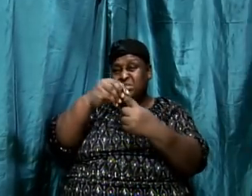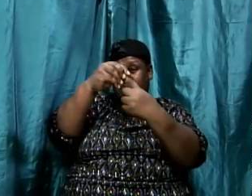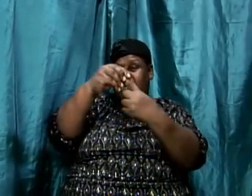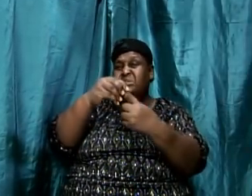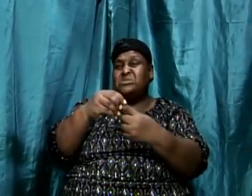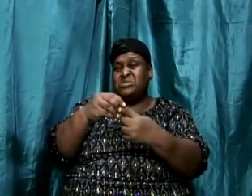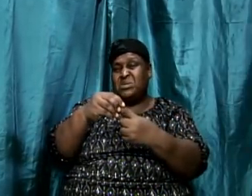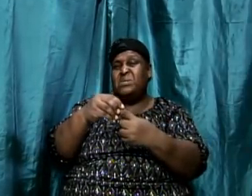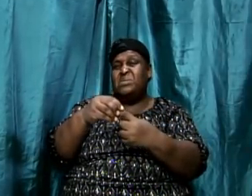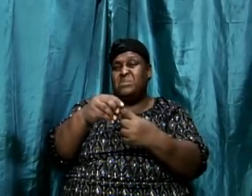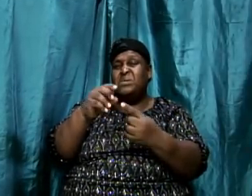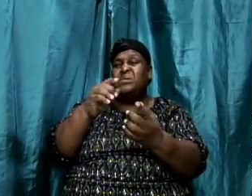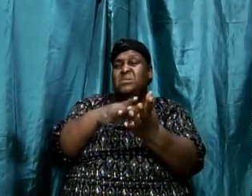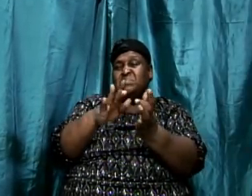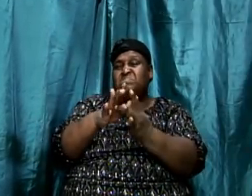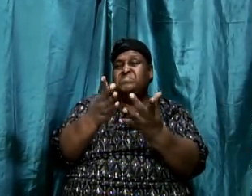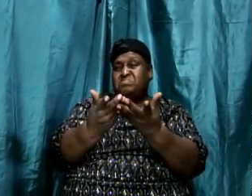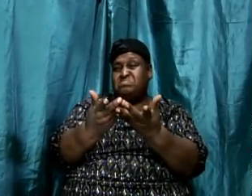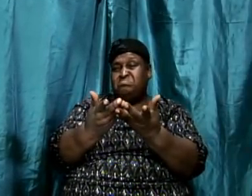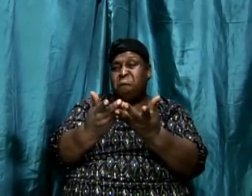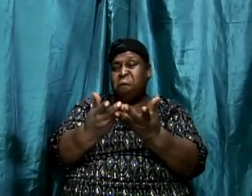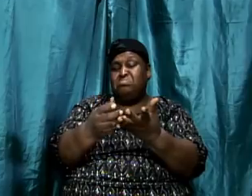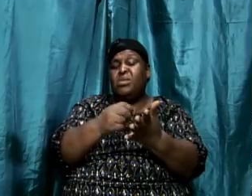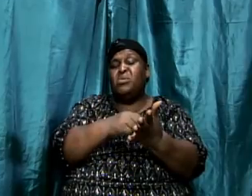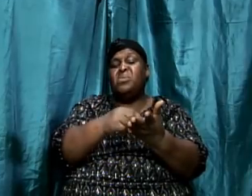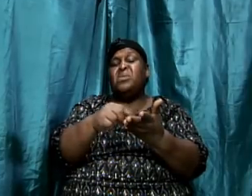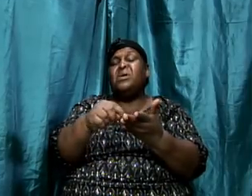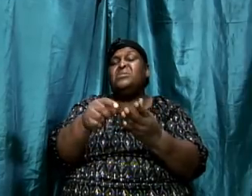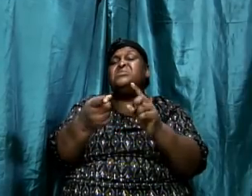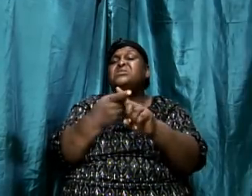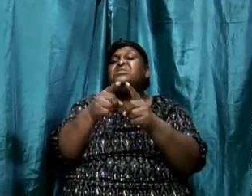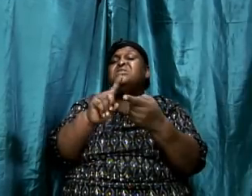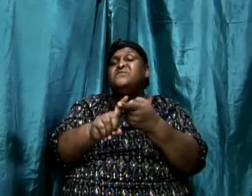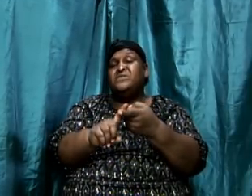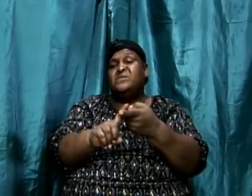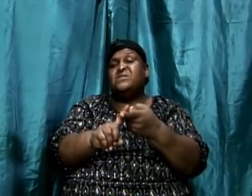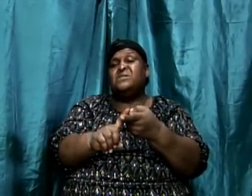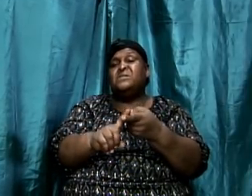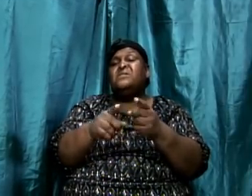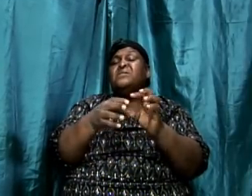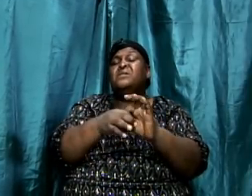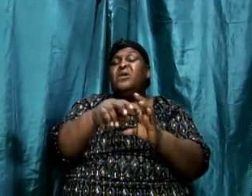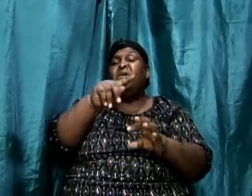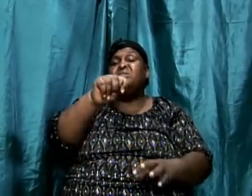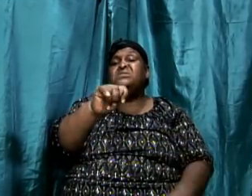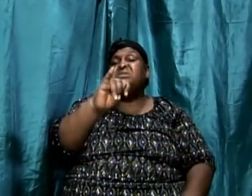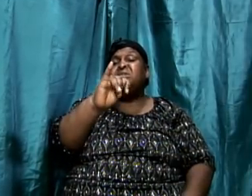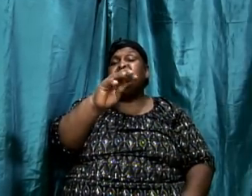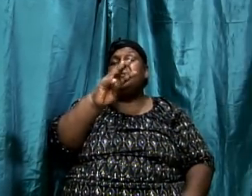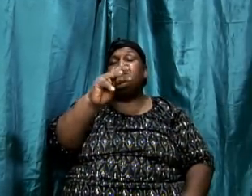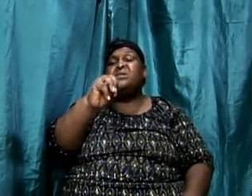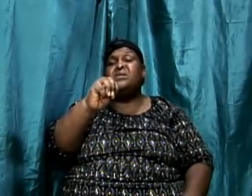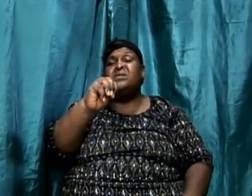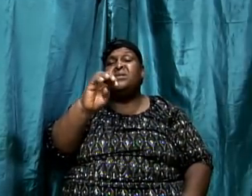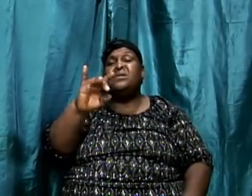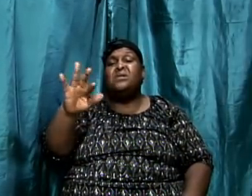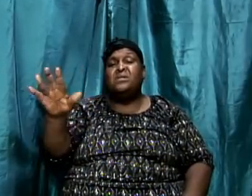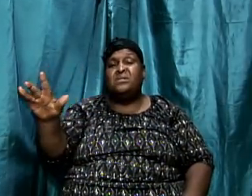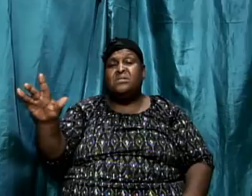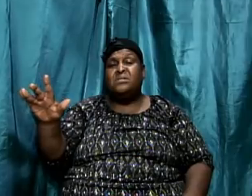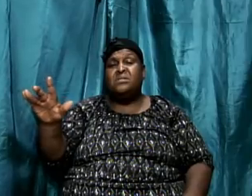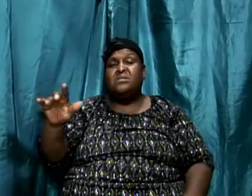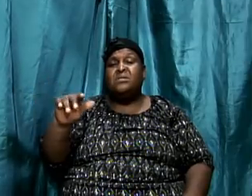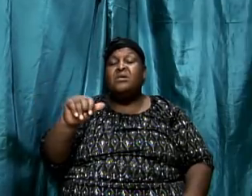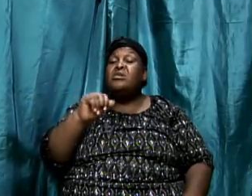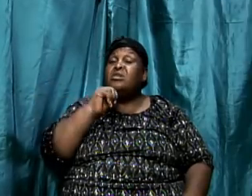he wrote to his friend Theophilus about certain things, but not because it was written by Luke, there's nothing